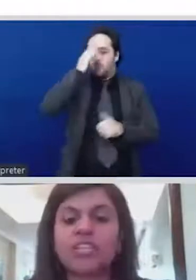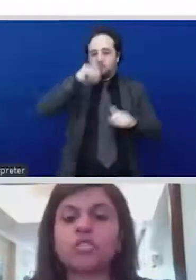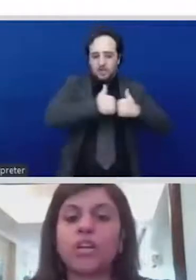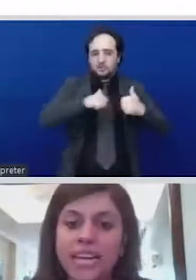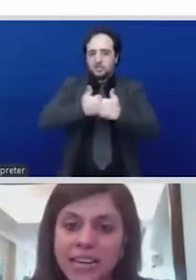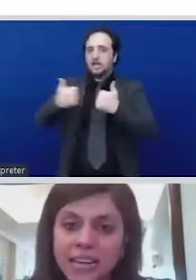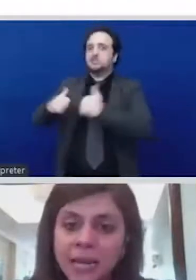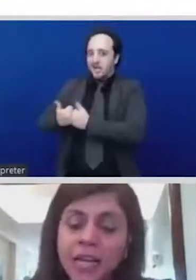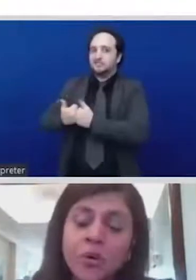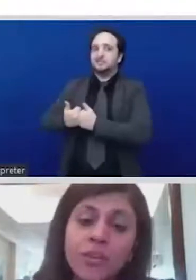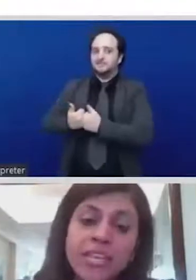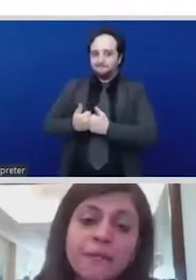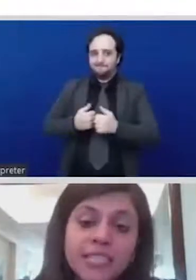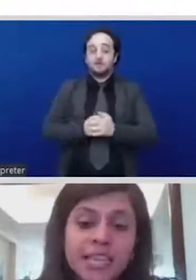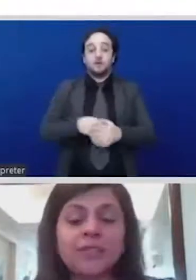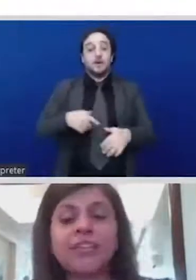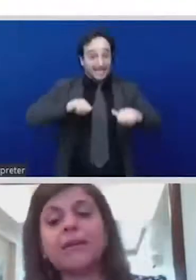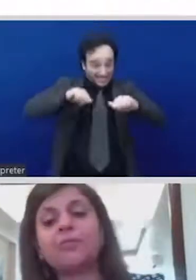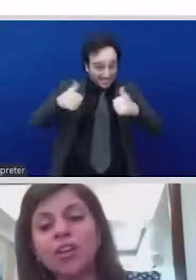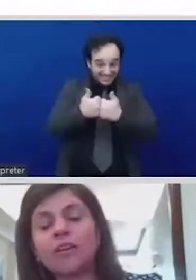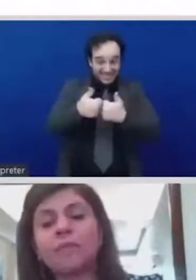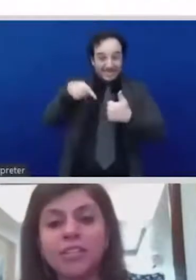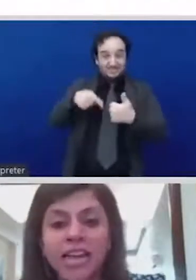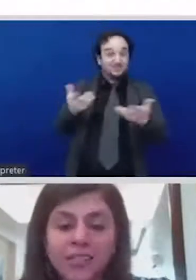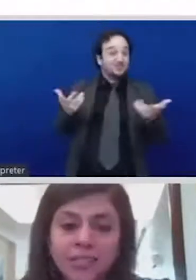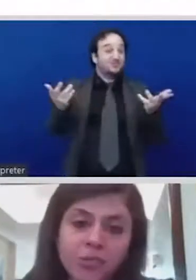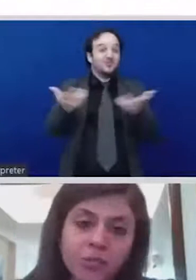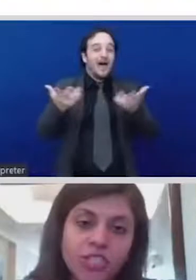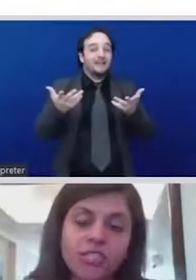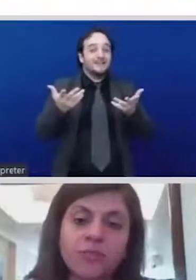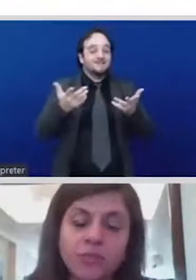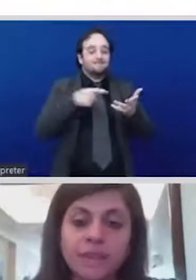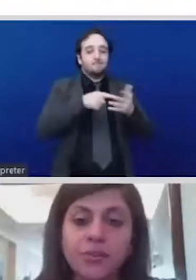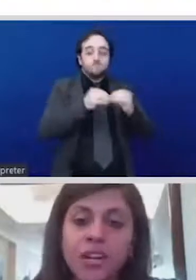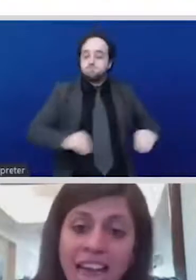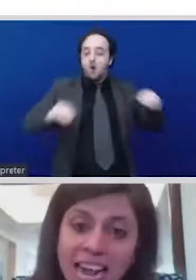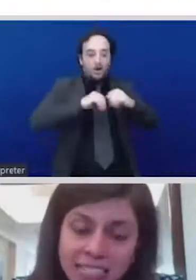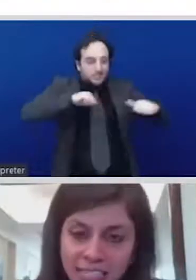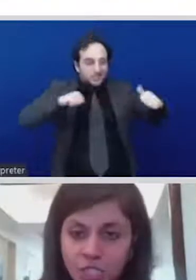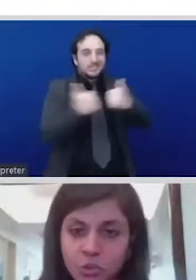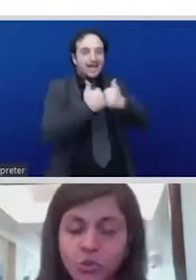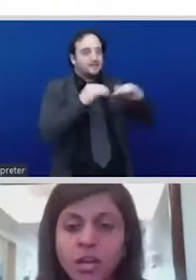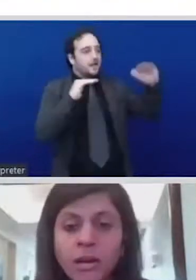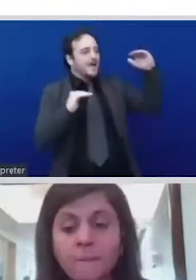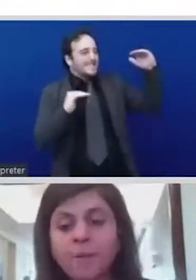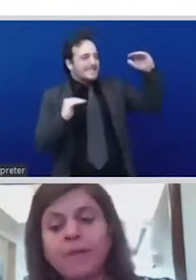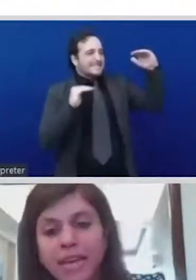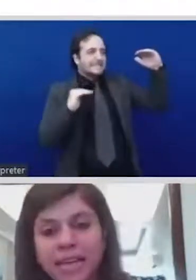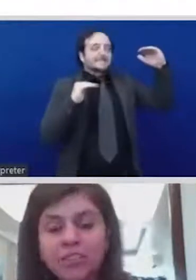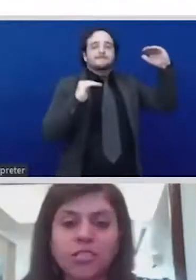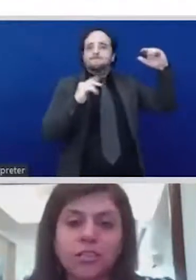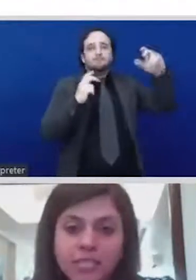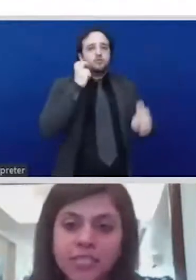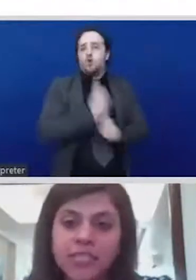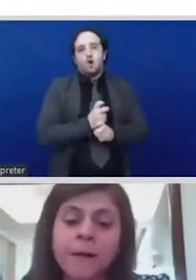it's so glaring we keep seeing and we keep talking about the narratives in which these women have not had access to public health